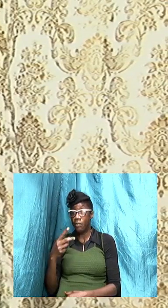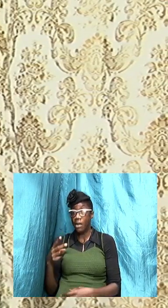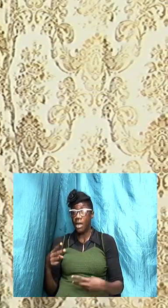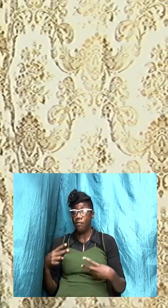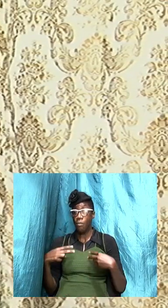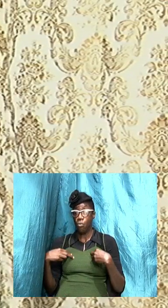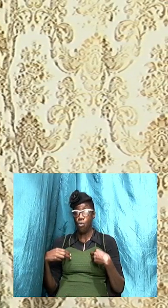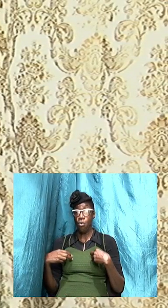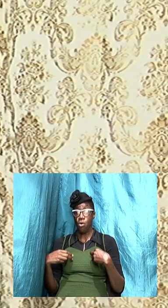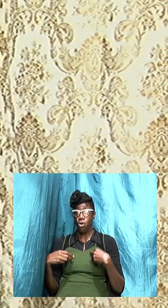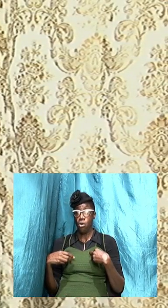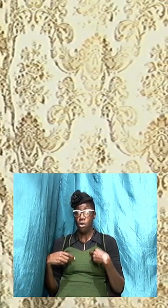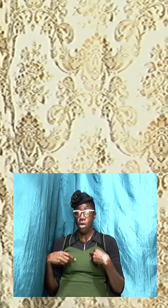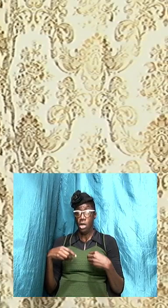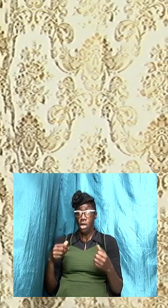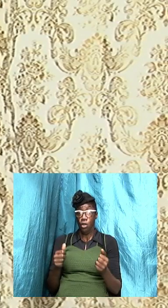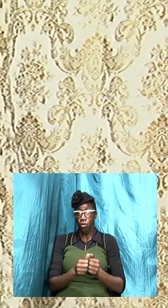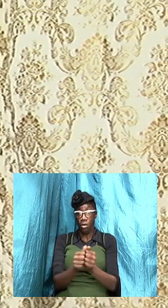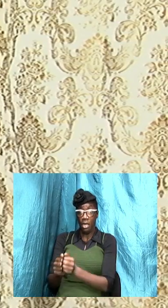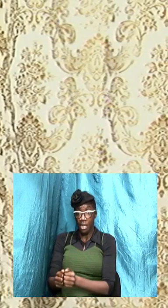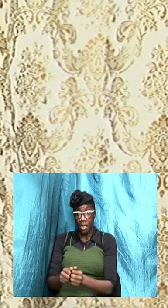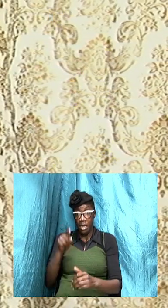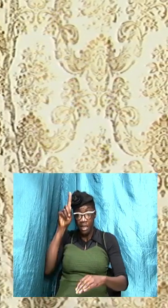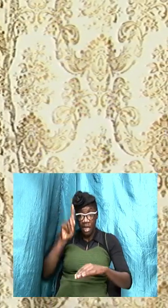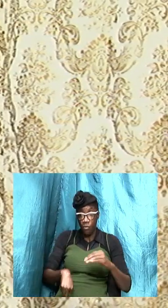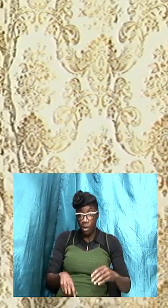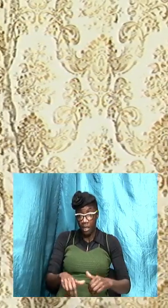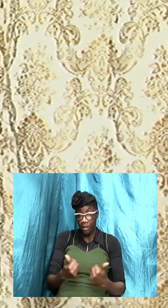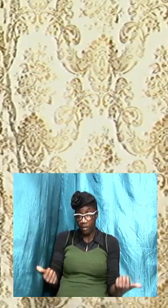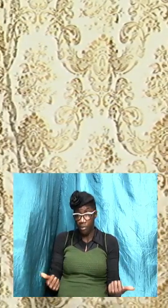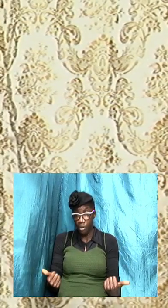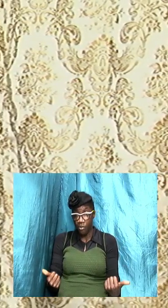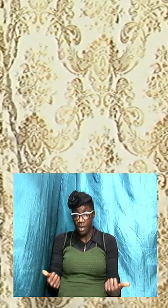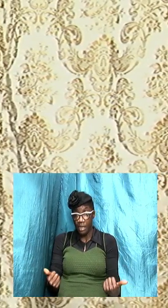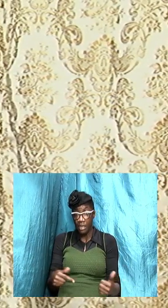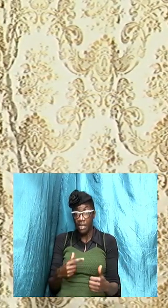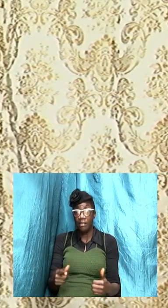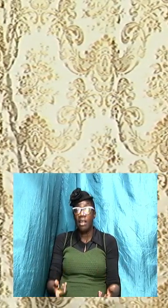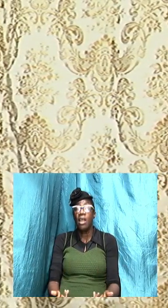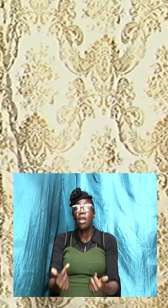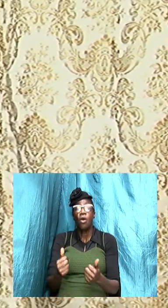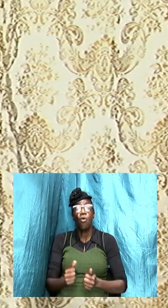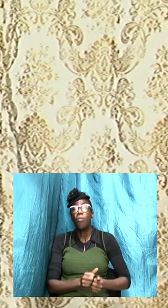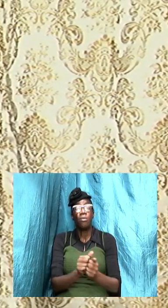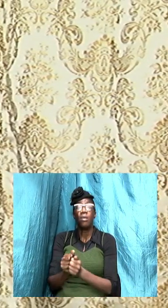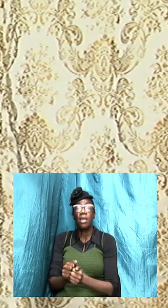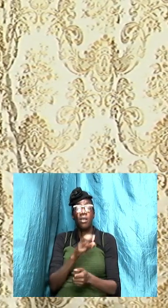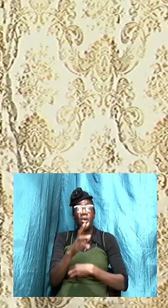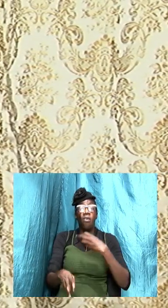us put away the differences and unite in our efforts for world peace